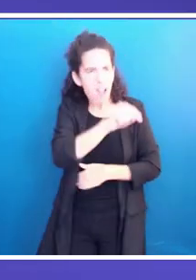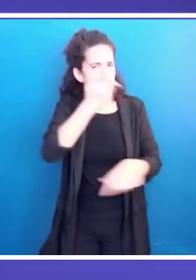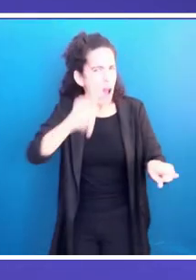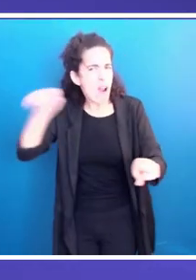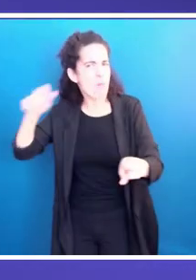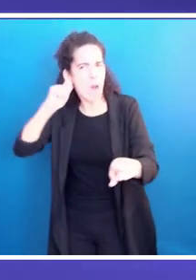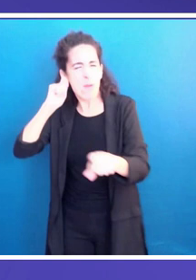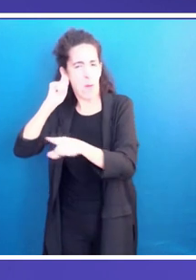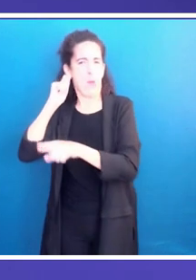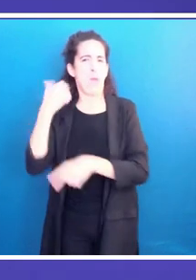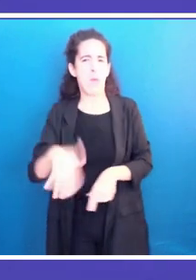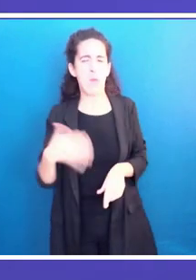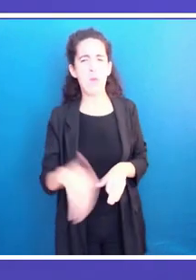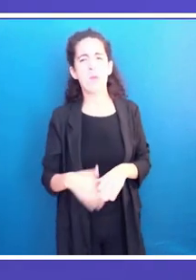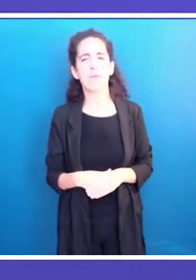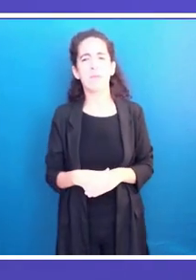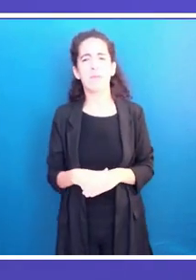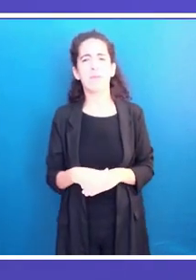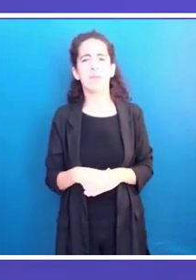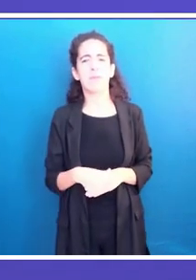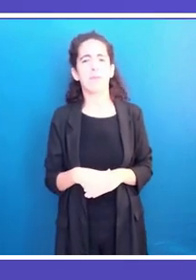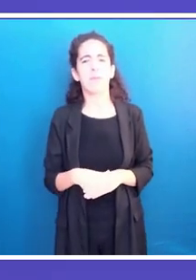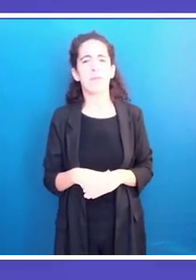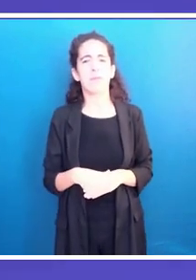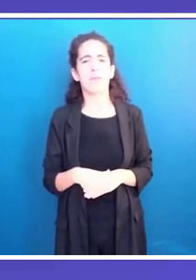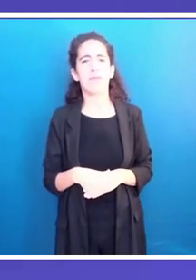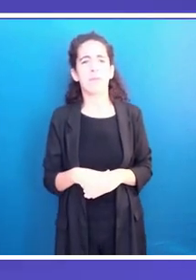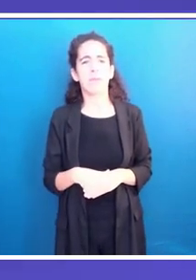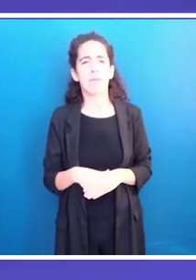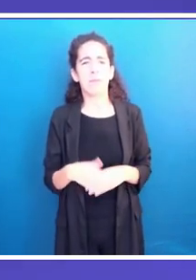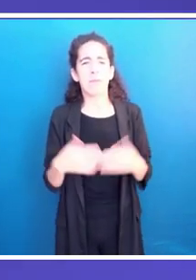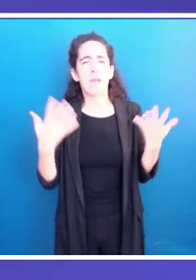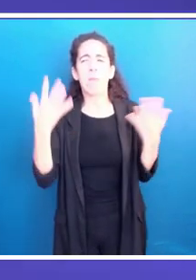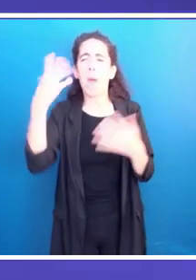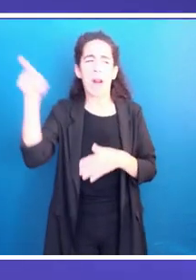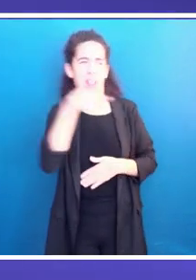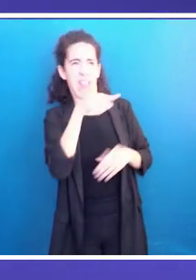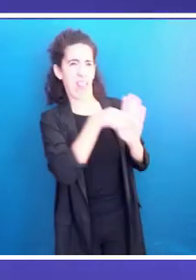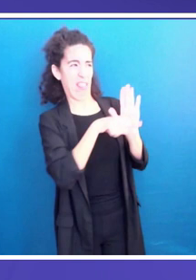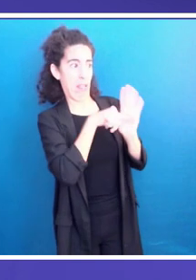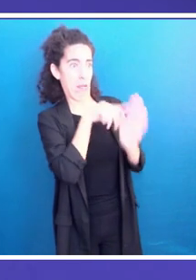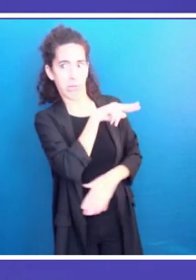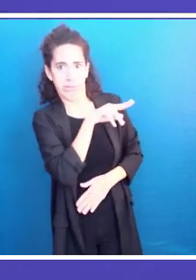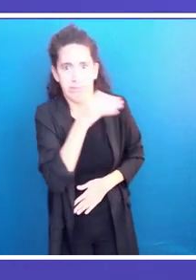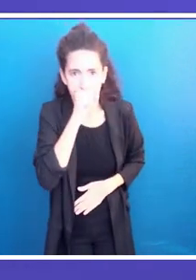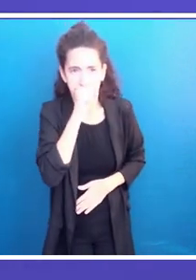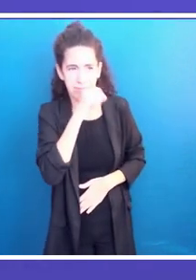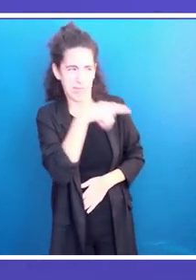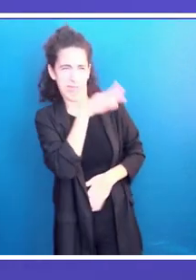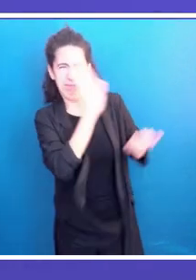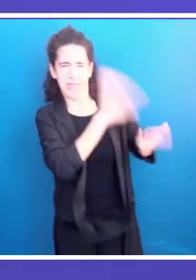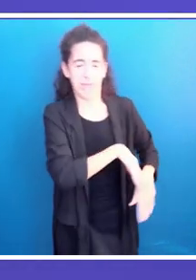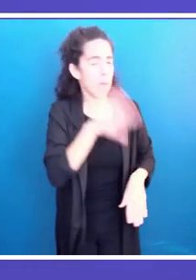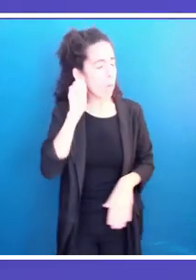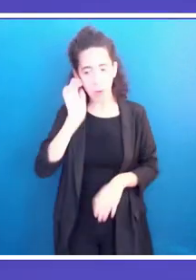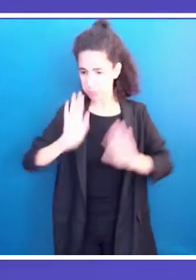This is why I would like to pay tribute to the women of my country who have been an integral part